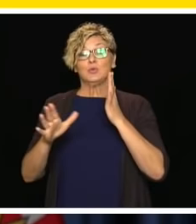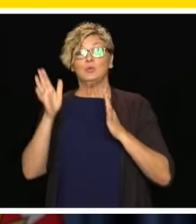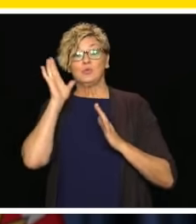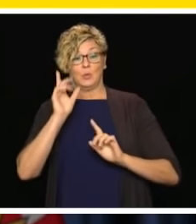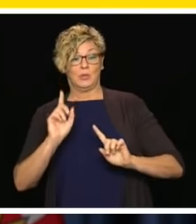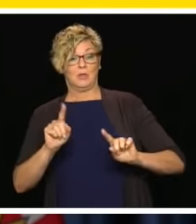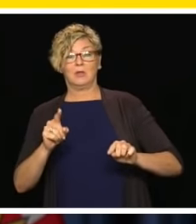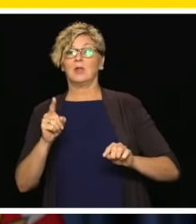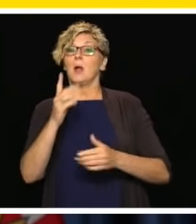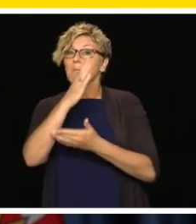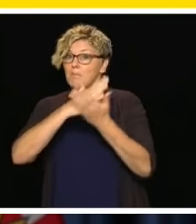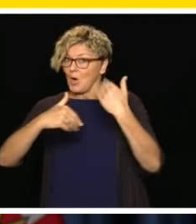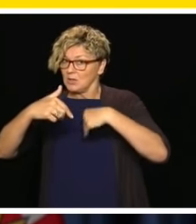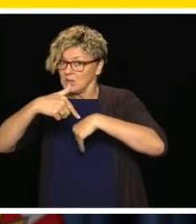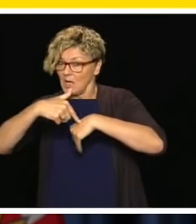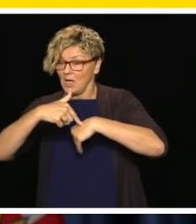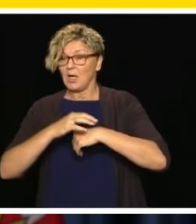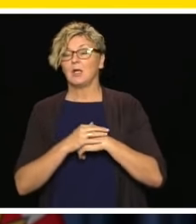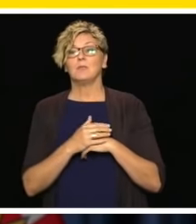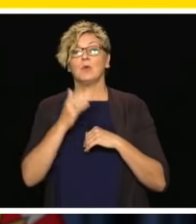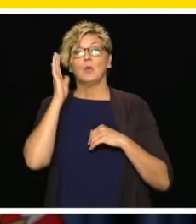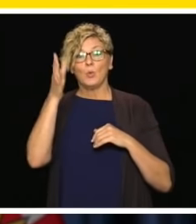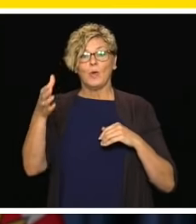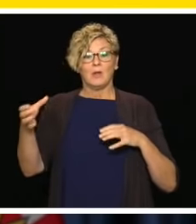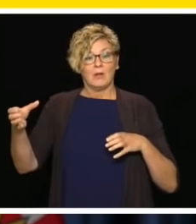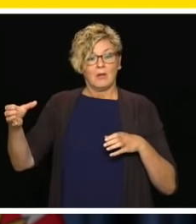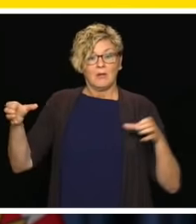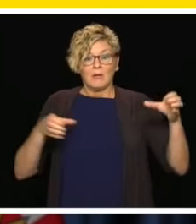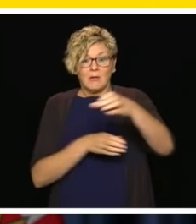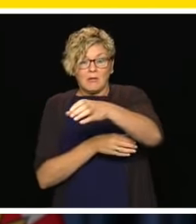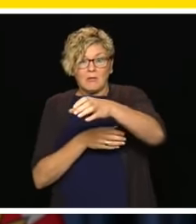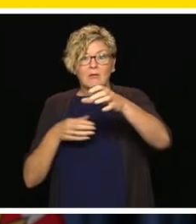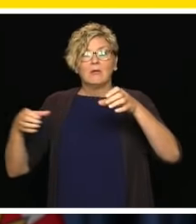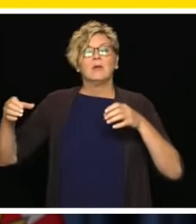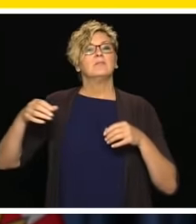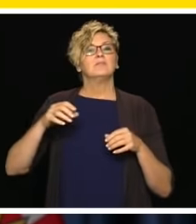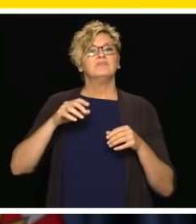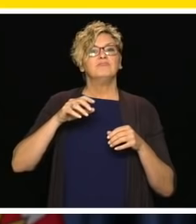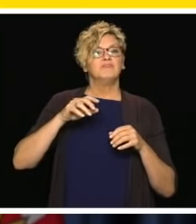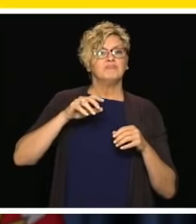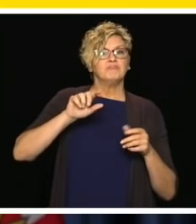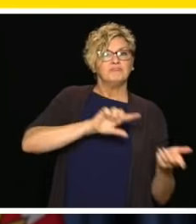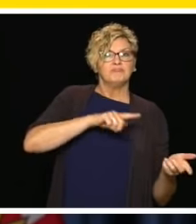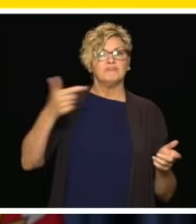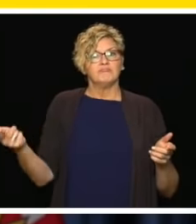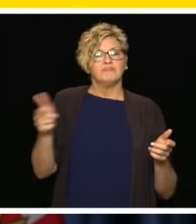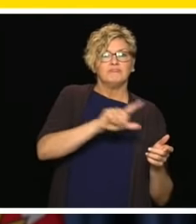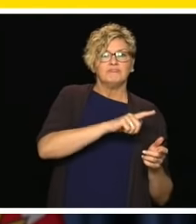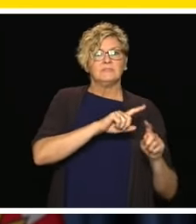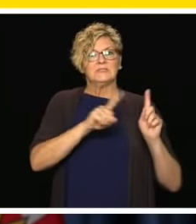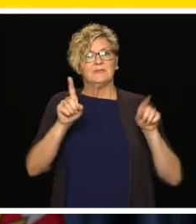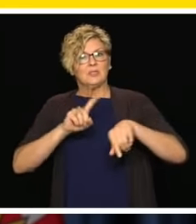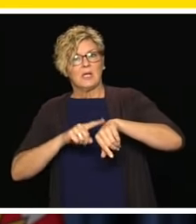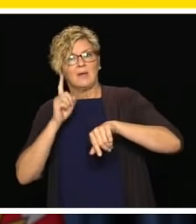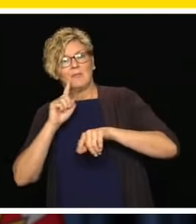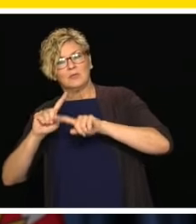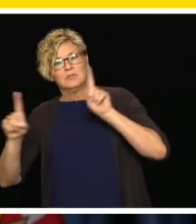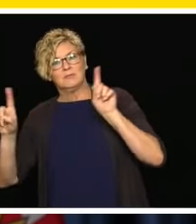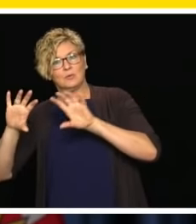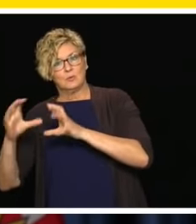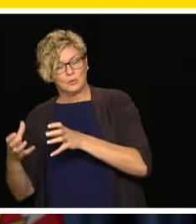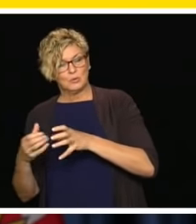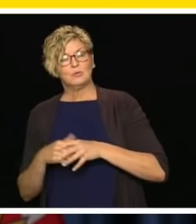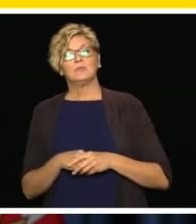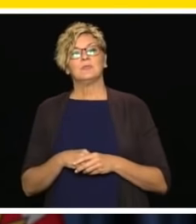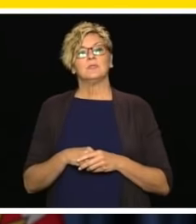and by staggering lunch breaks, recess, drop-offs and pick-ups. Students from kindergarten to grade 5 will be in school half-time.